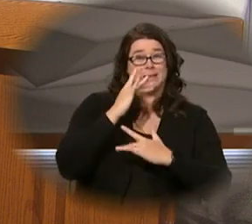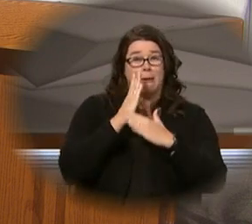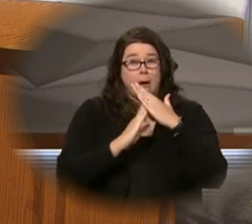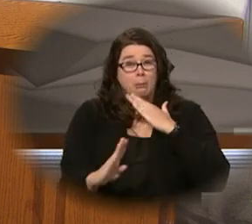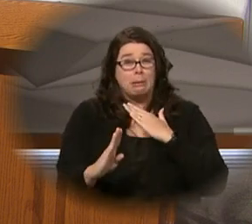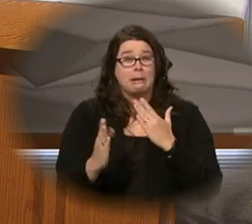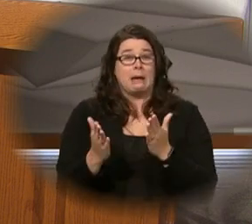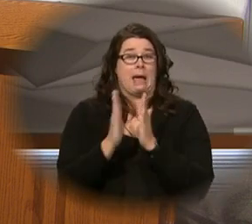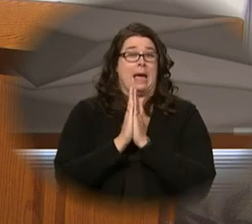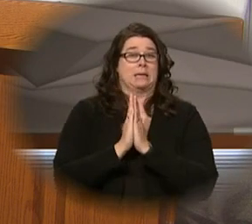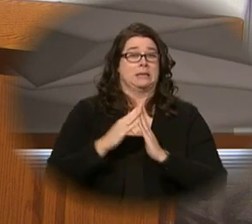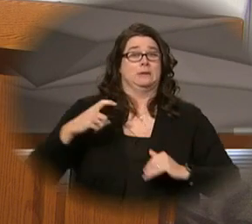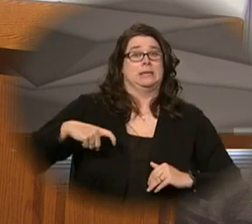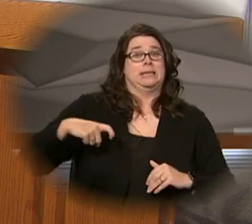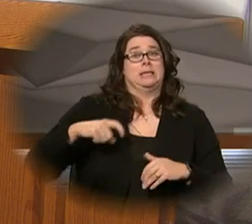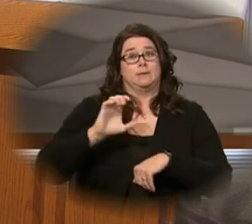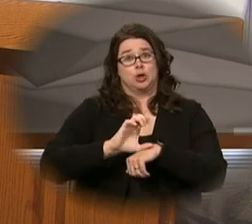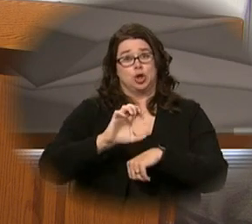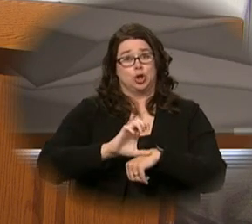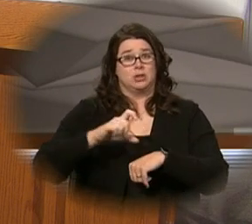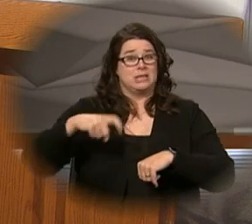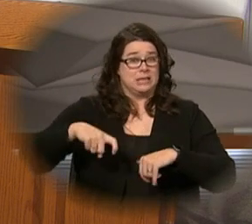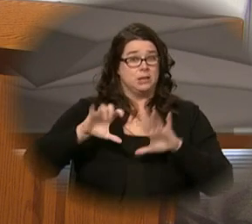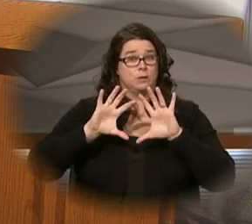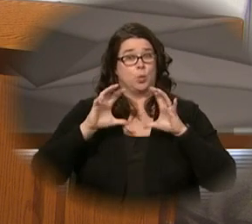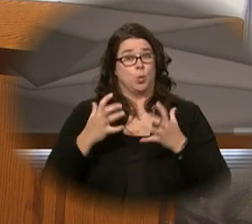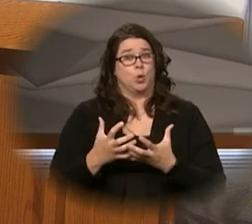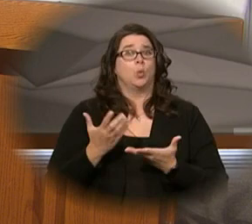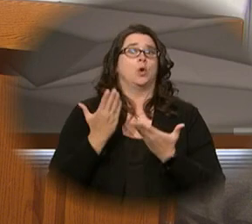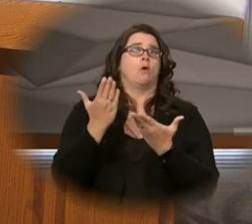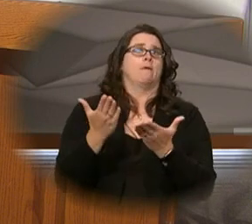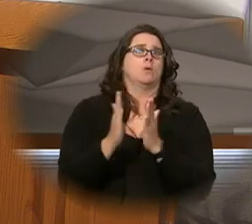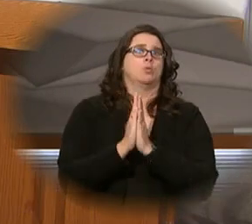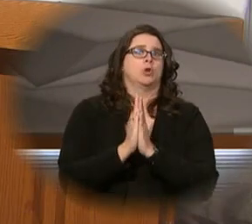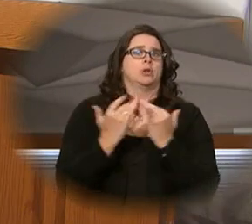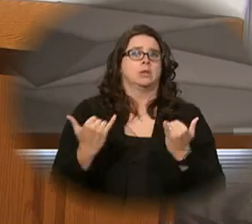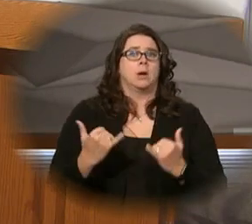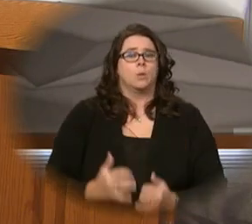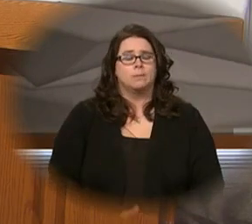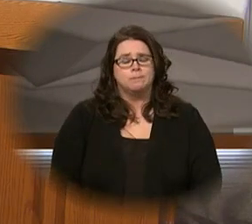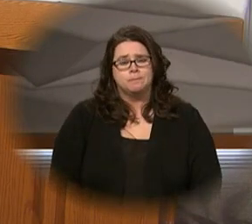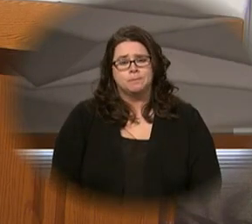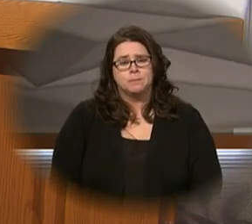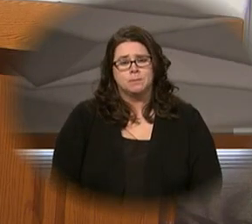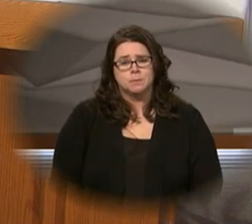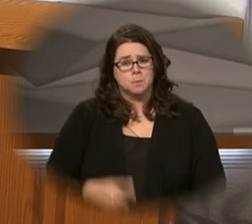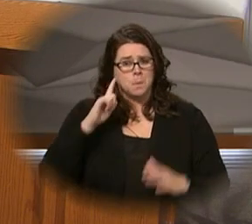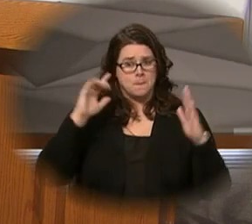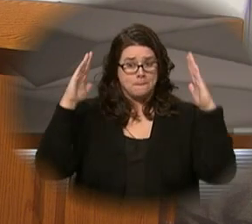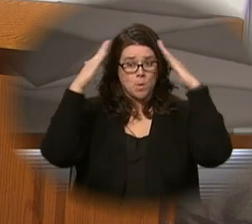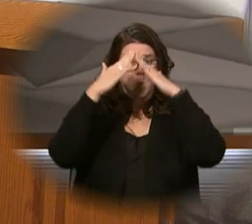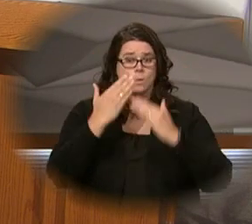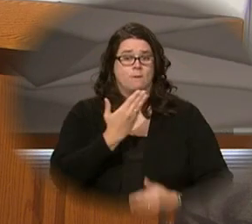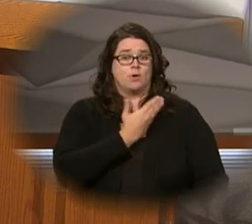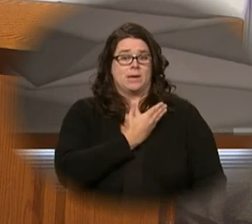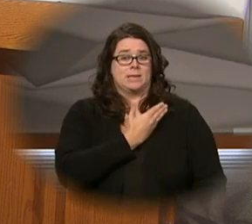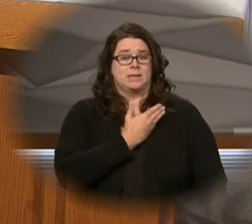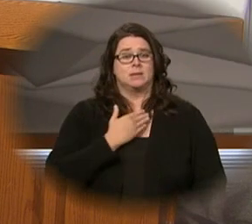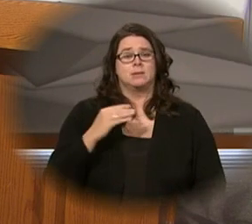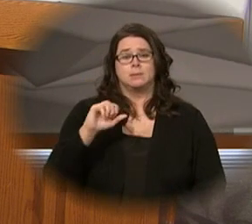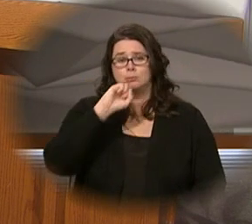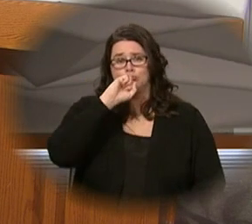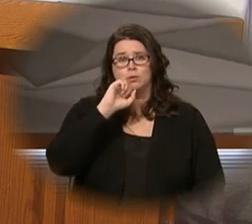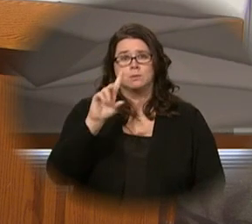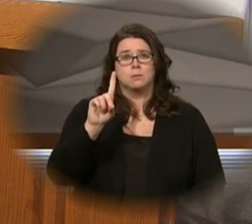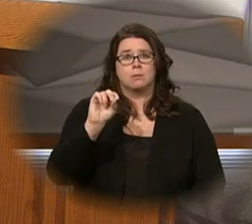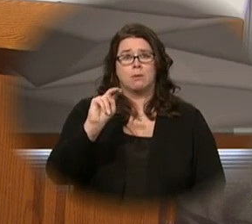for now the needs of the church and the world as we offer these petitions. That Pope Francis, Bishop Donald,